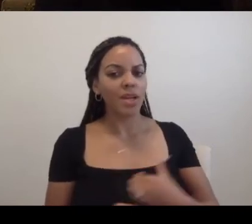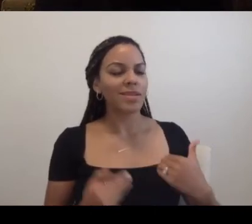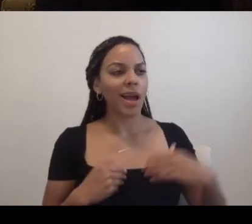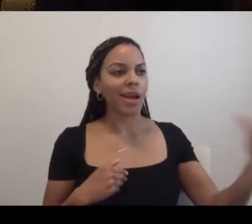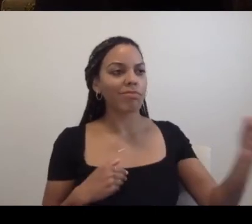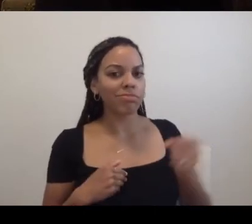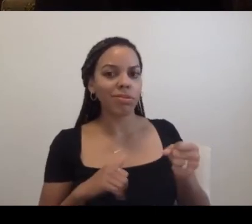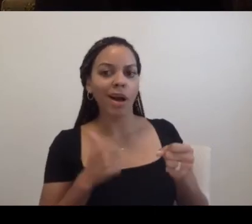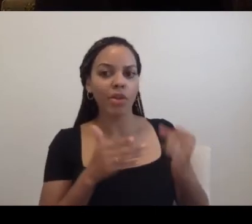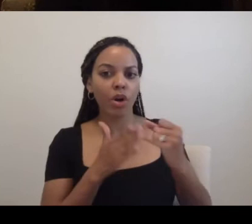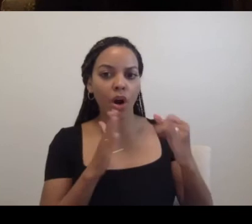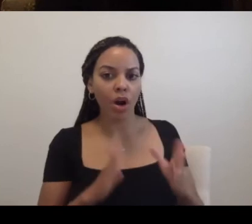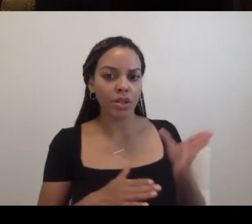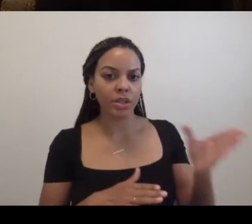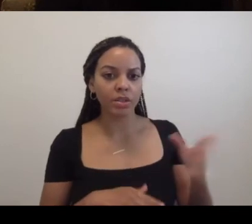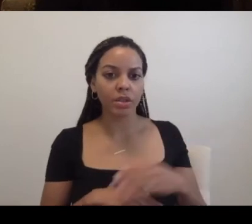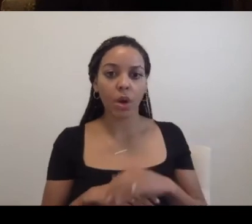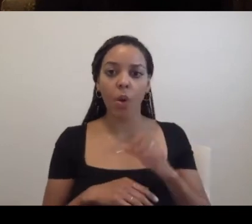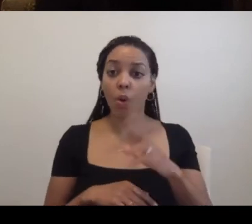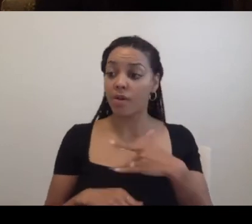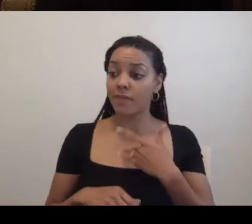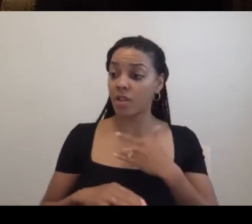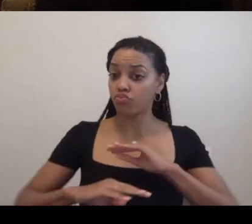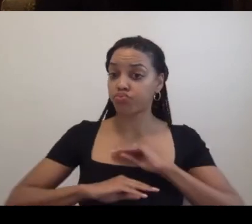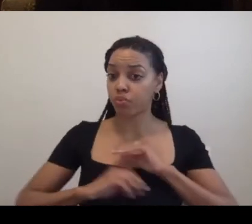Or was working with the maintenance workers satisfying?